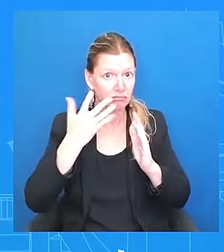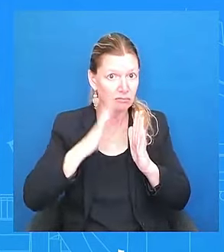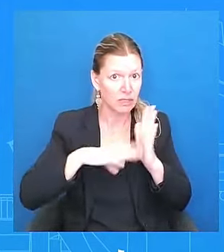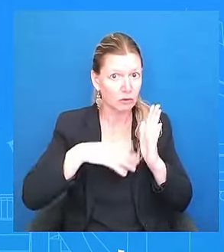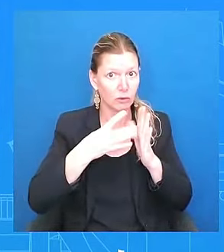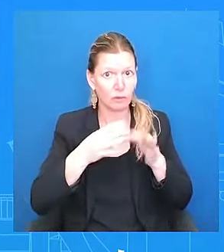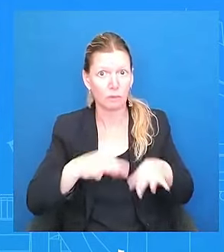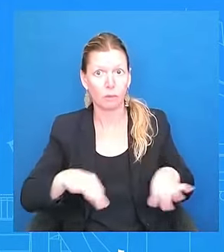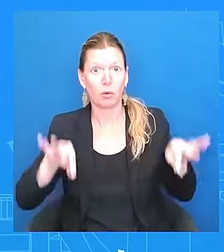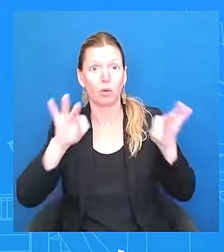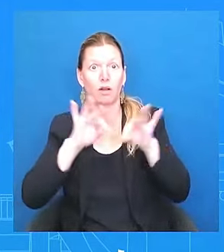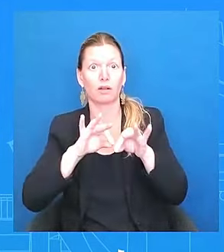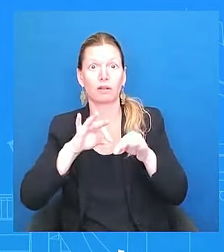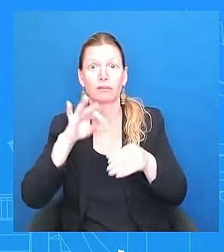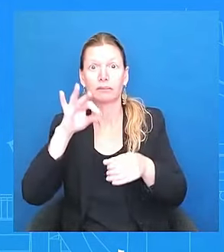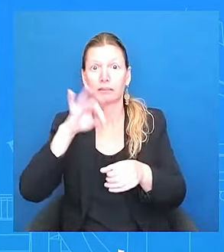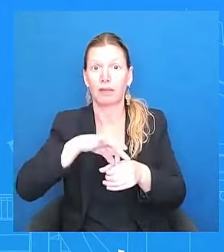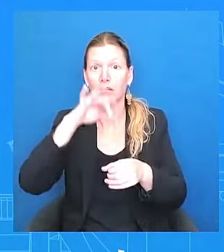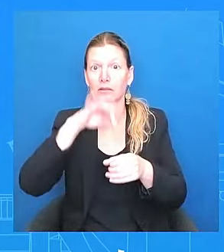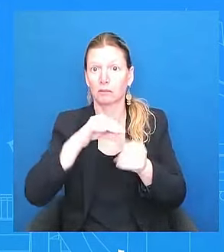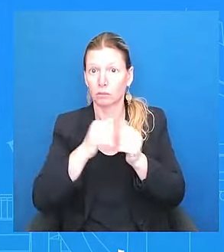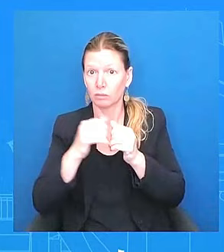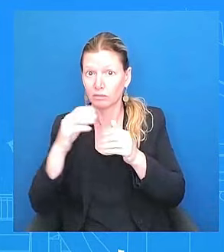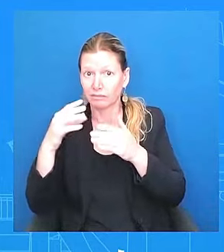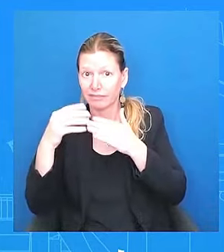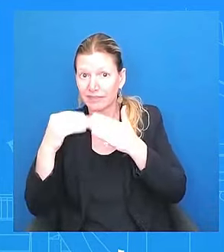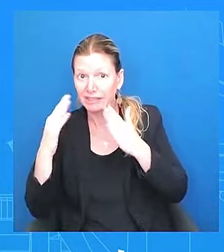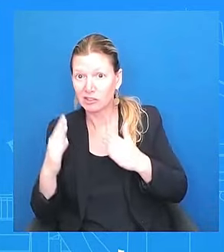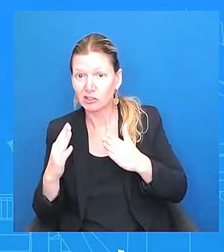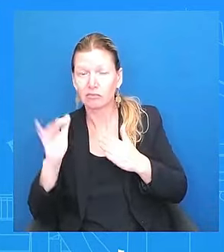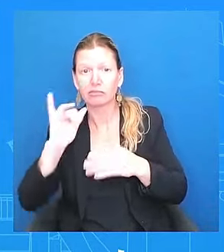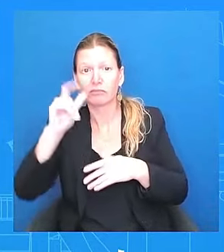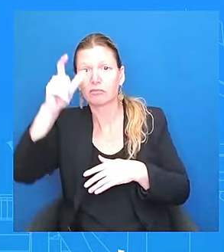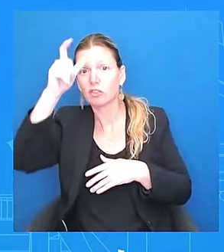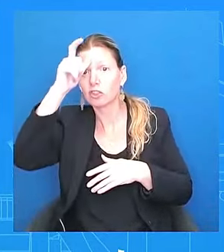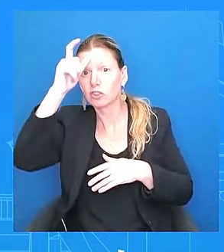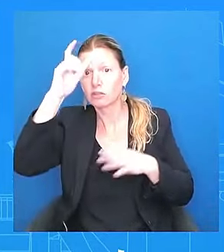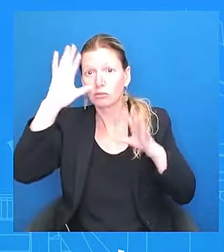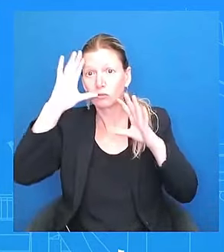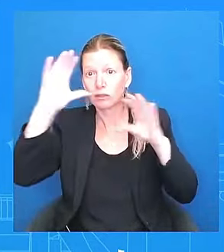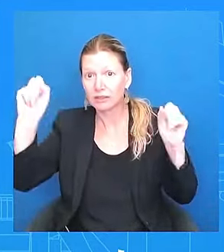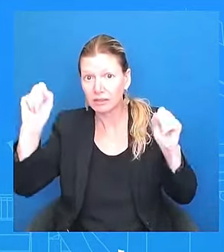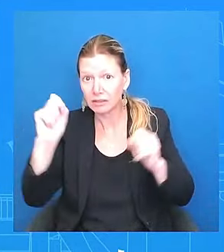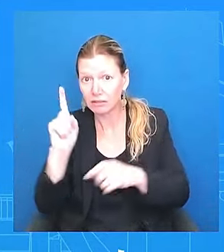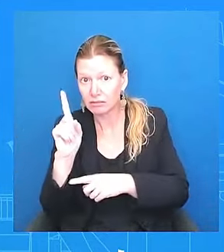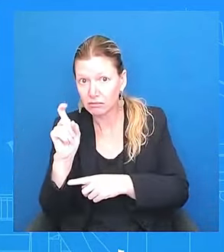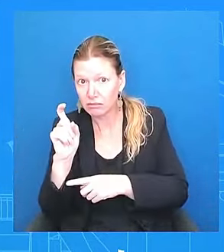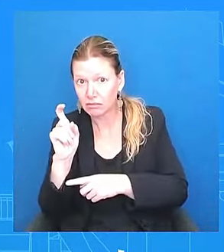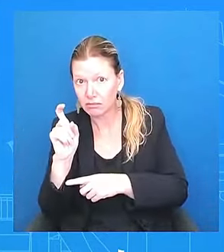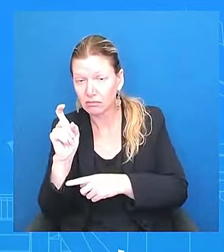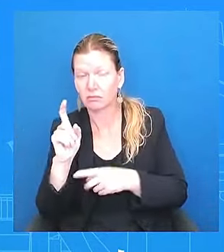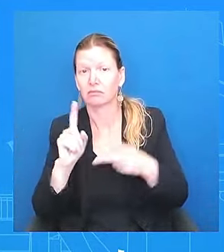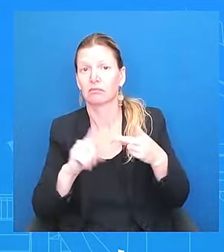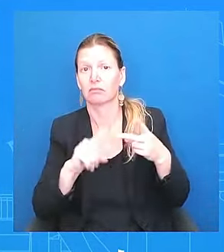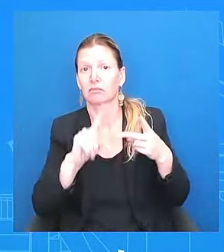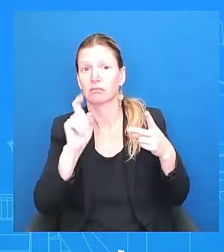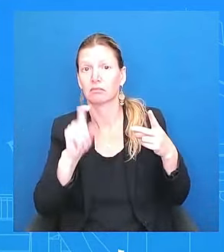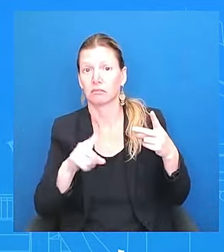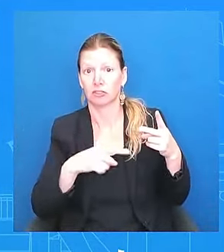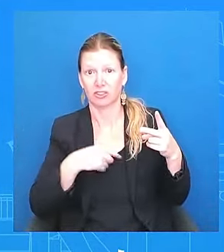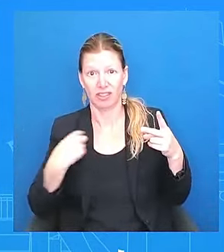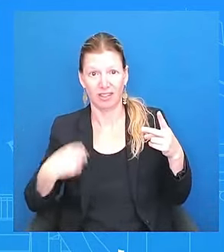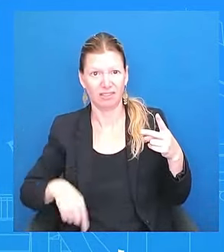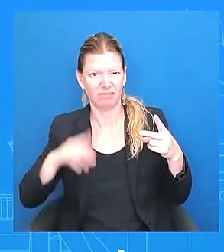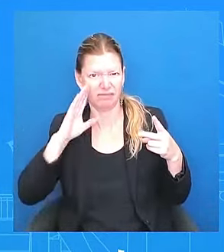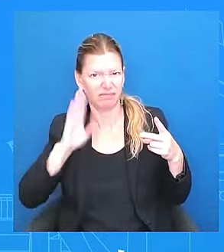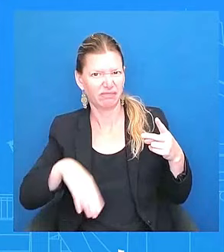President Erdogan? And second question is, we know China has been causing a lot of conflicts in South China Sea, Taiwan Strait,